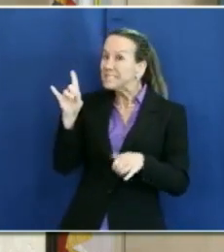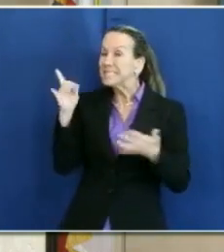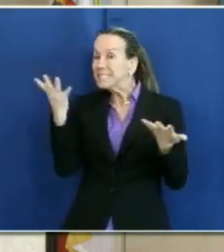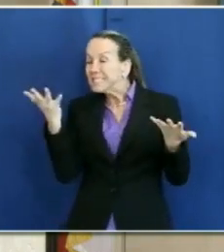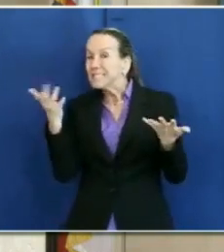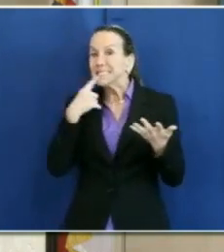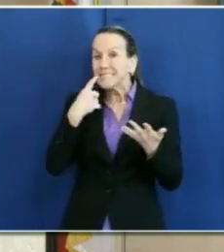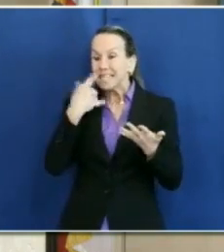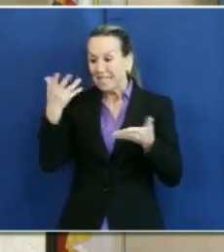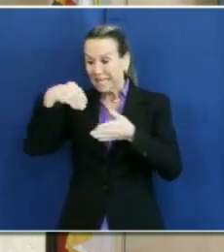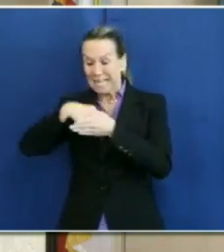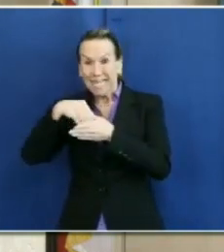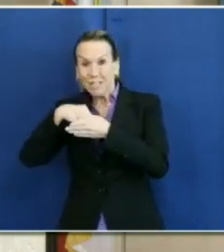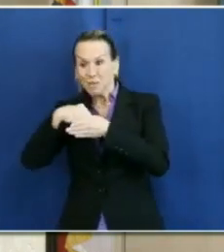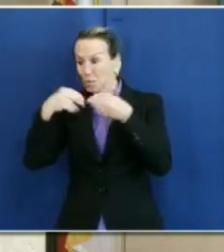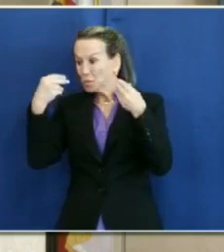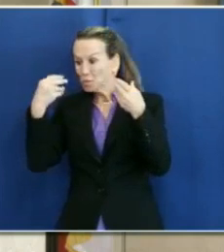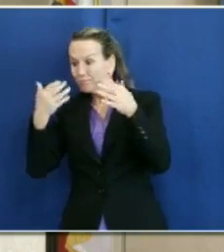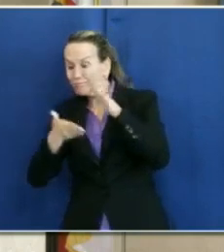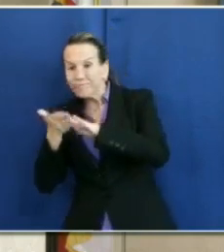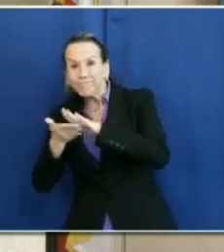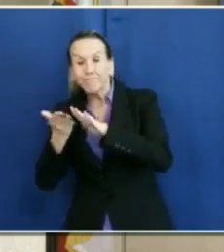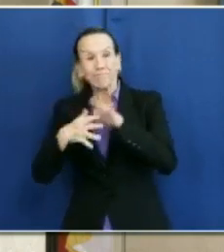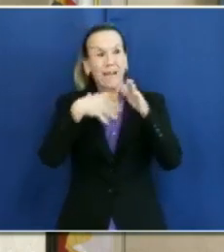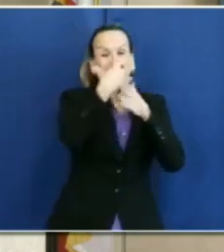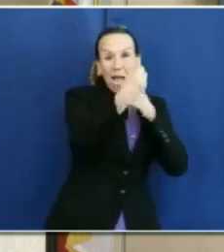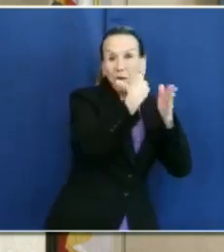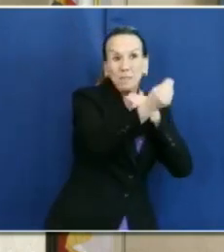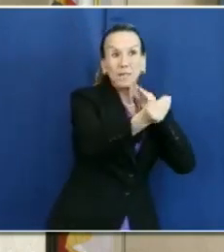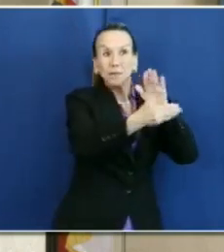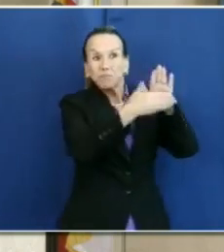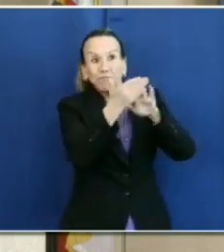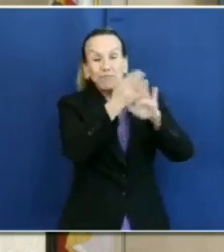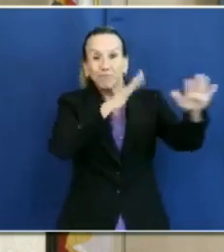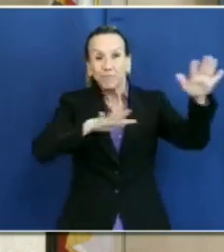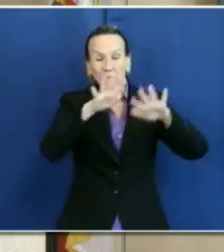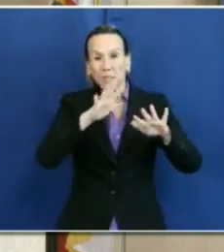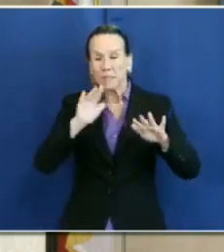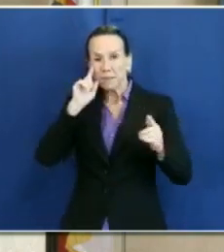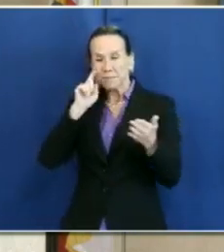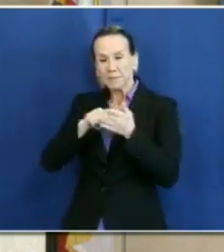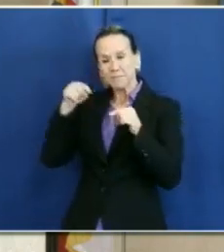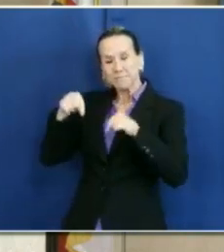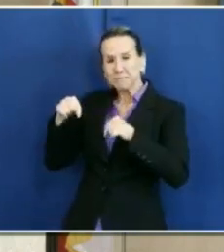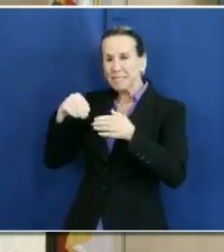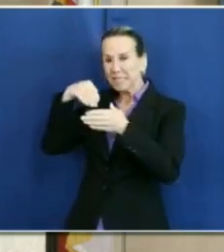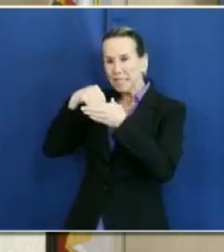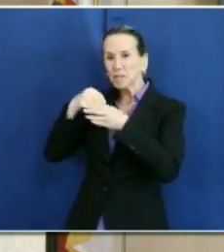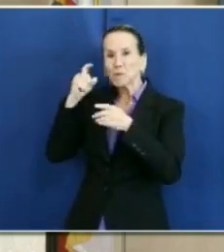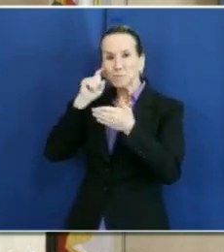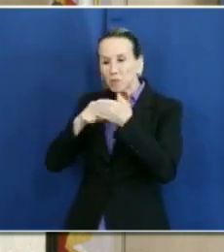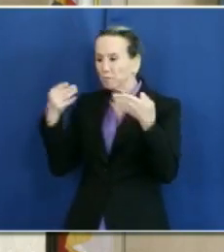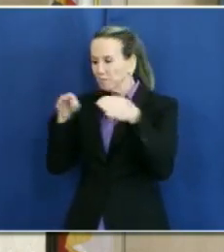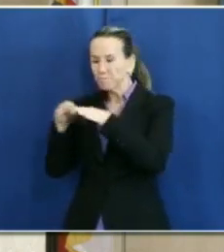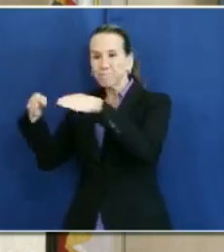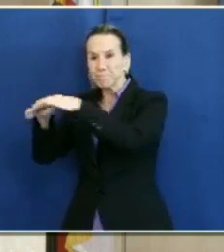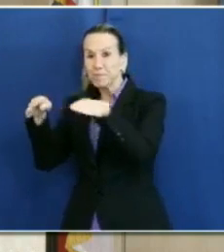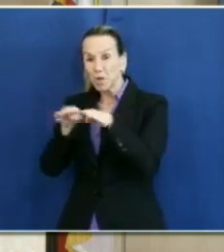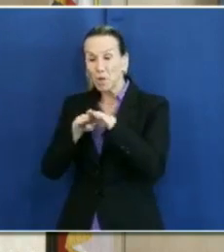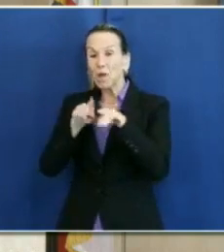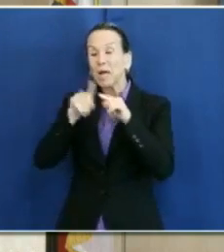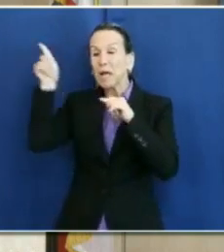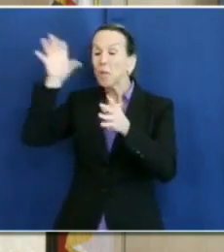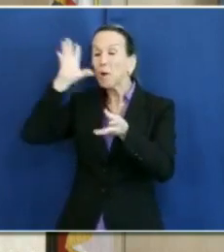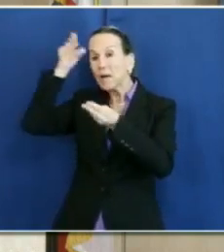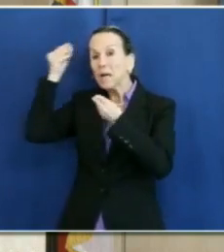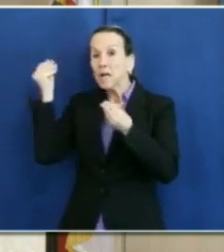around indoor operations that were closed, the guidance will be shared and solicited with our public health officers over the course of the weekend to get feedback and